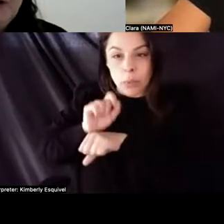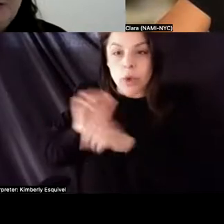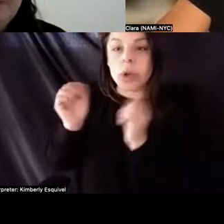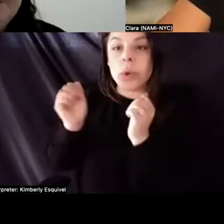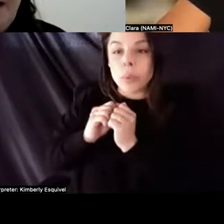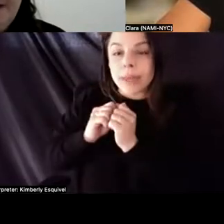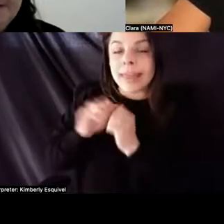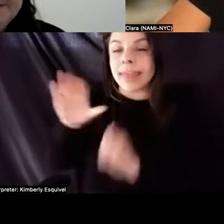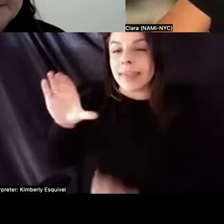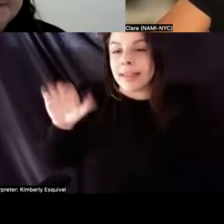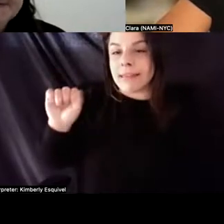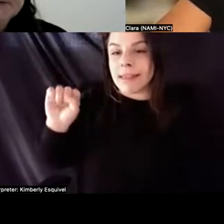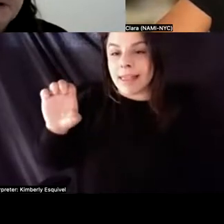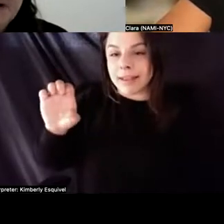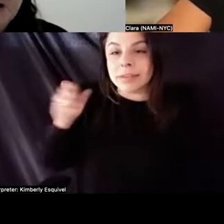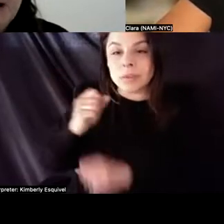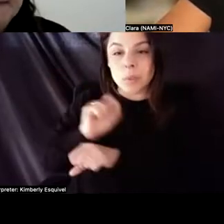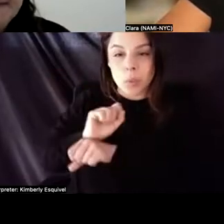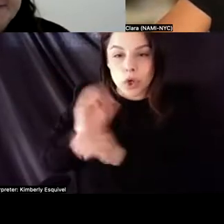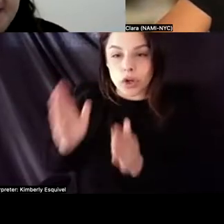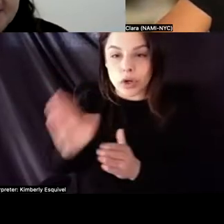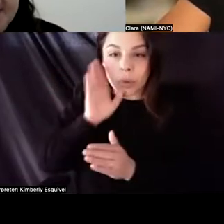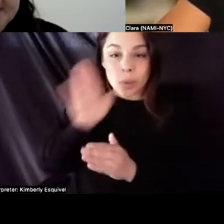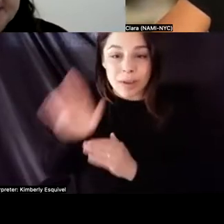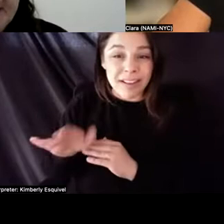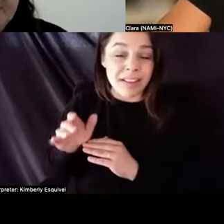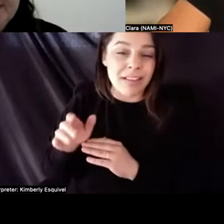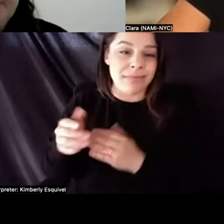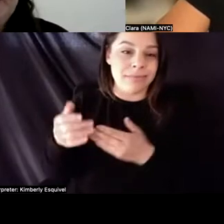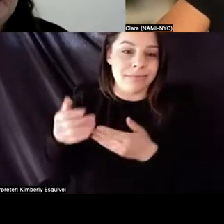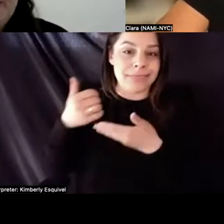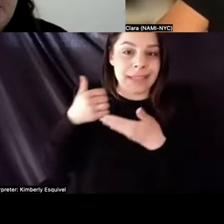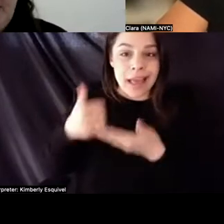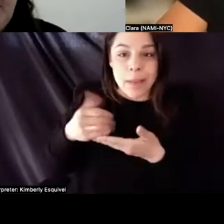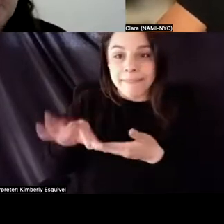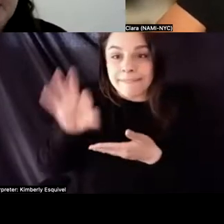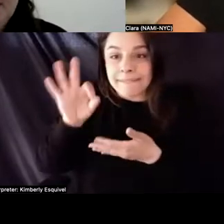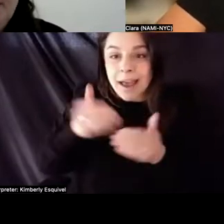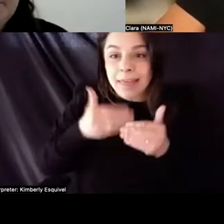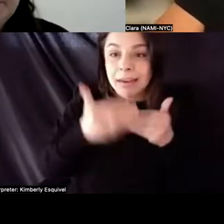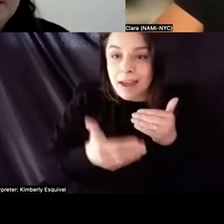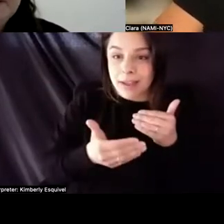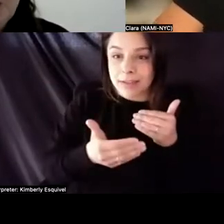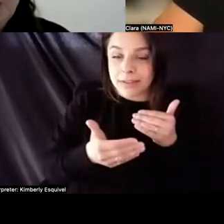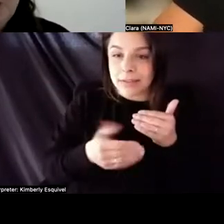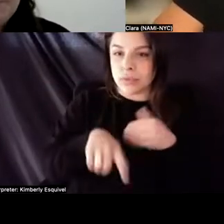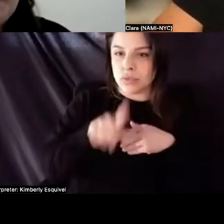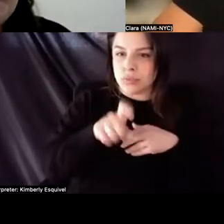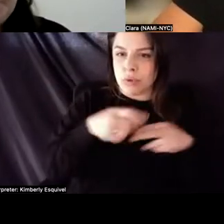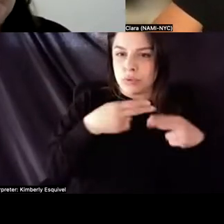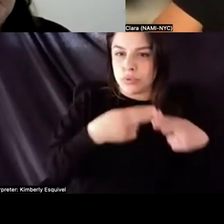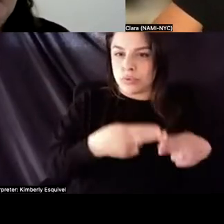to help find your next placement, like what's supposed to be permanent housing. So,